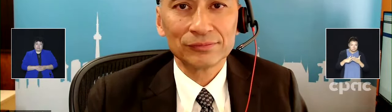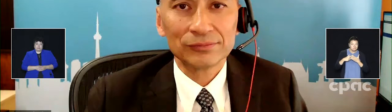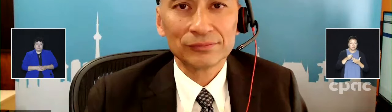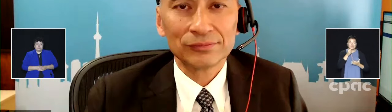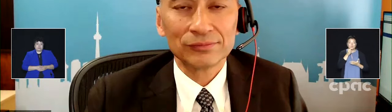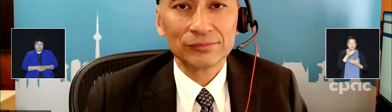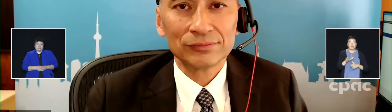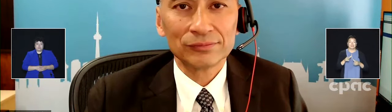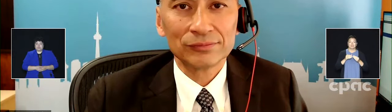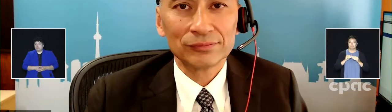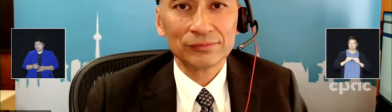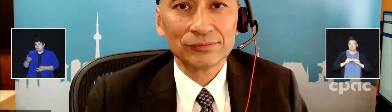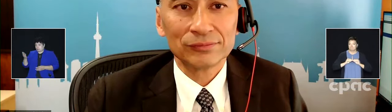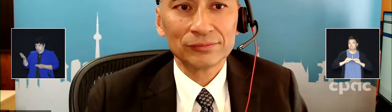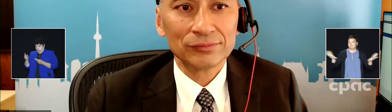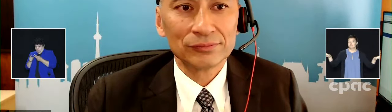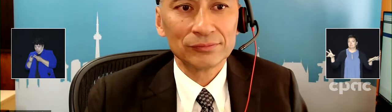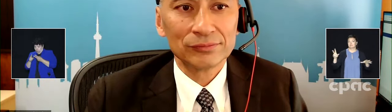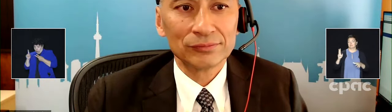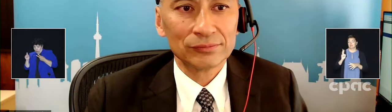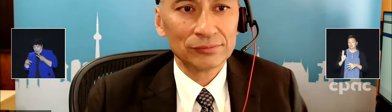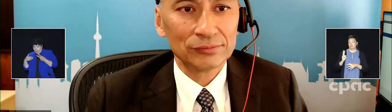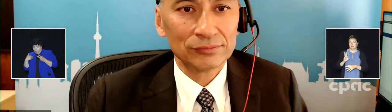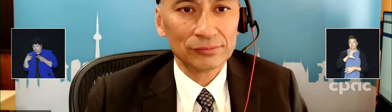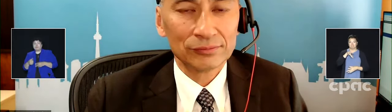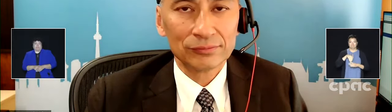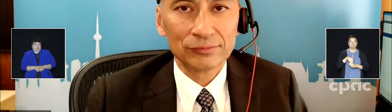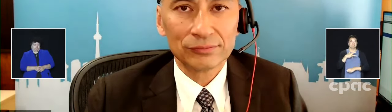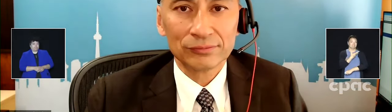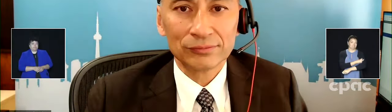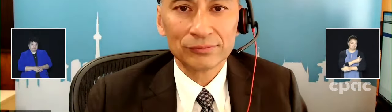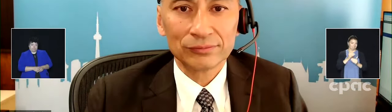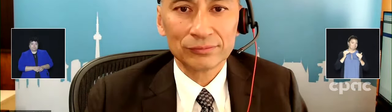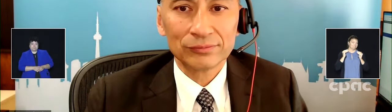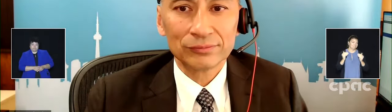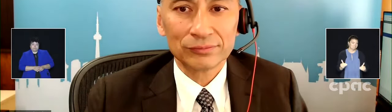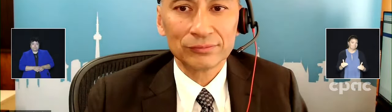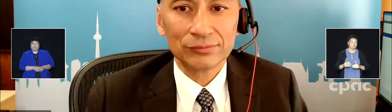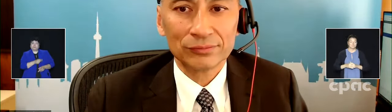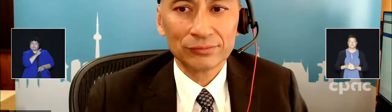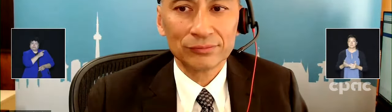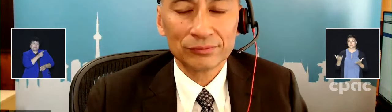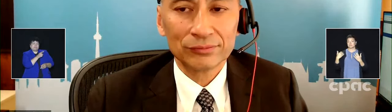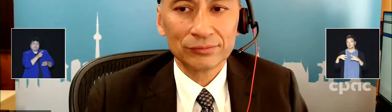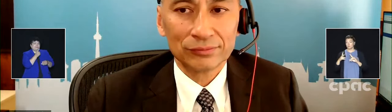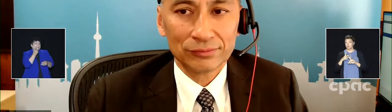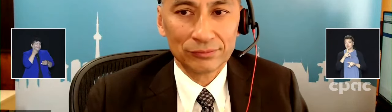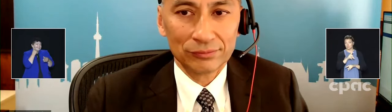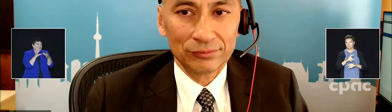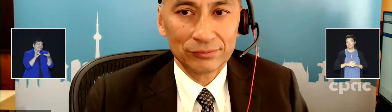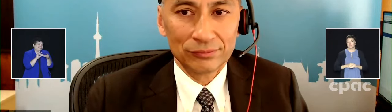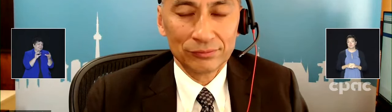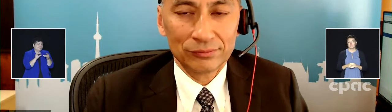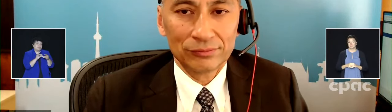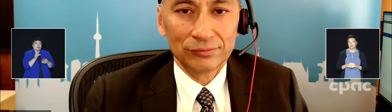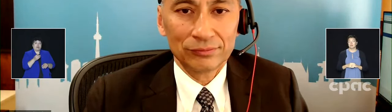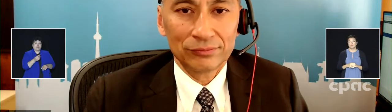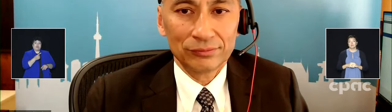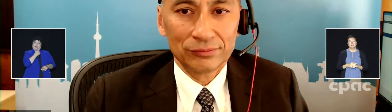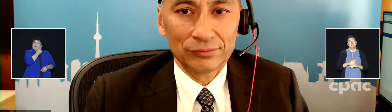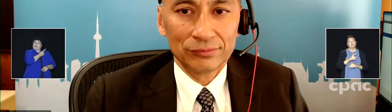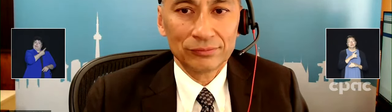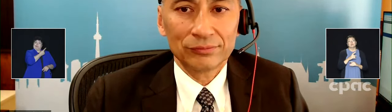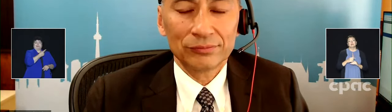Do you have follow-up, Adam? follow-up. Yeah. So you mentioned that the original vaccines, the